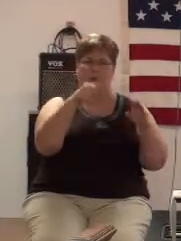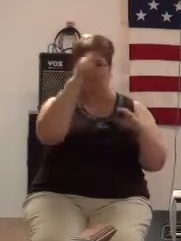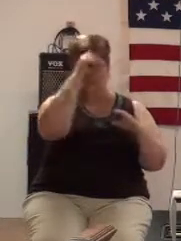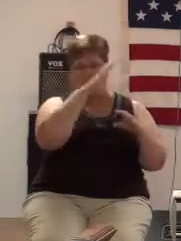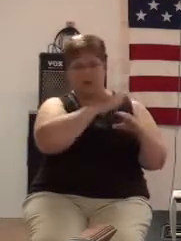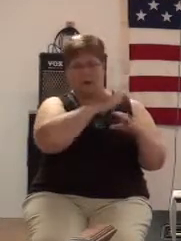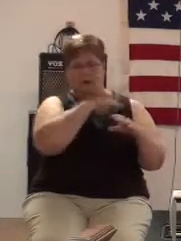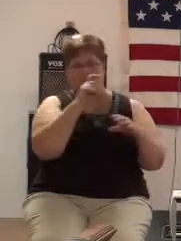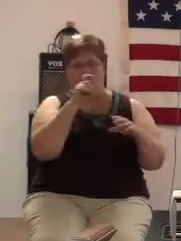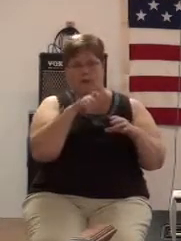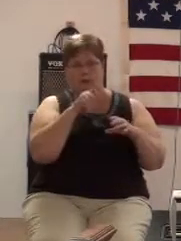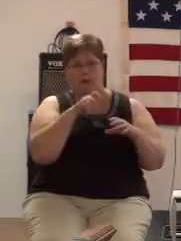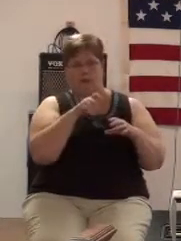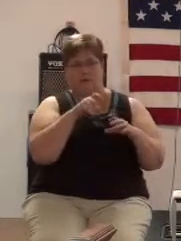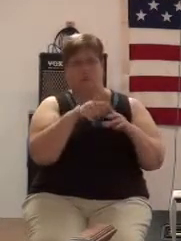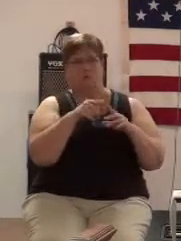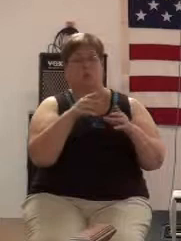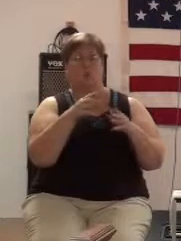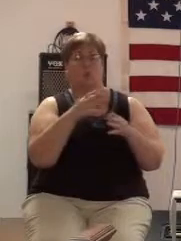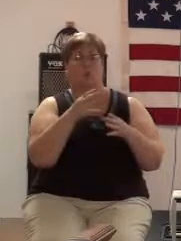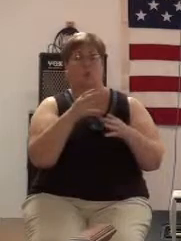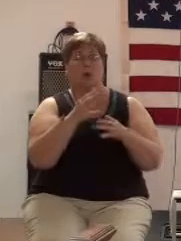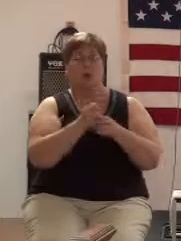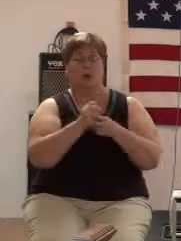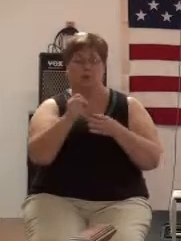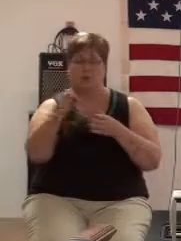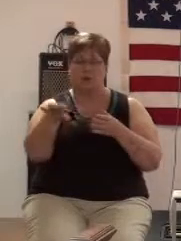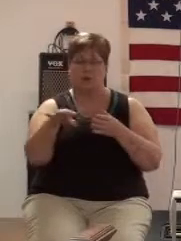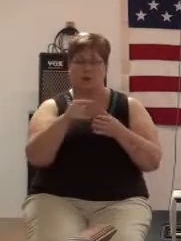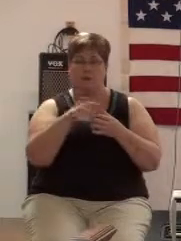It has to take away the stability of man.